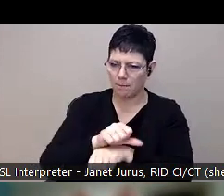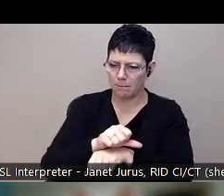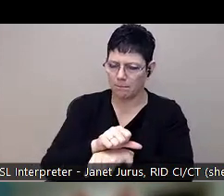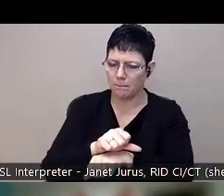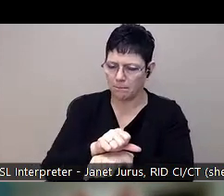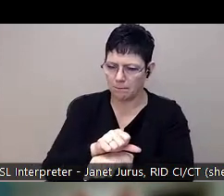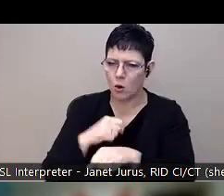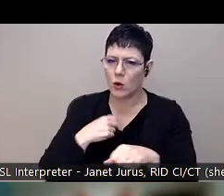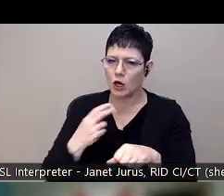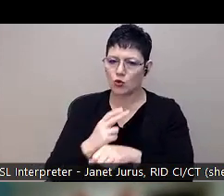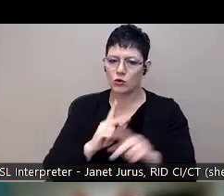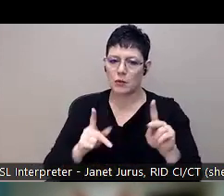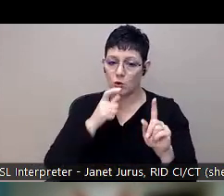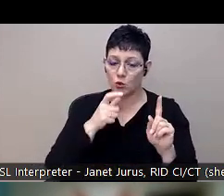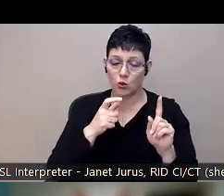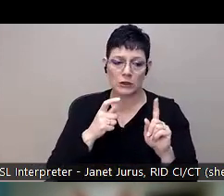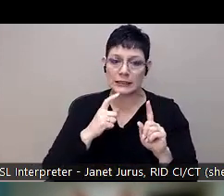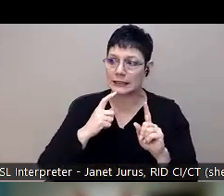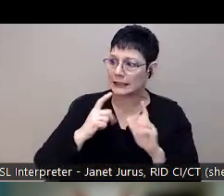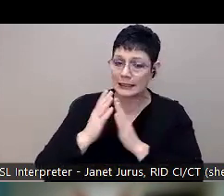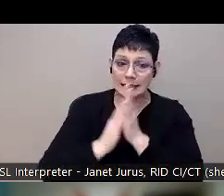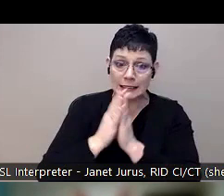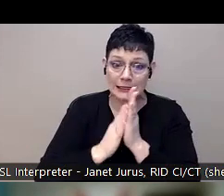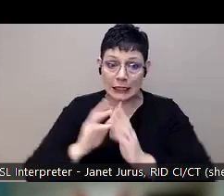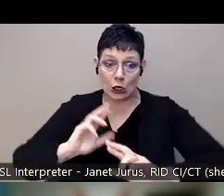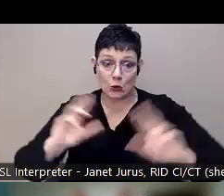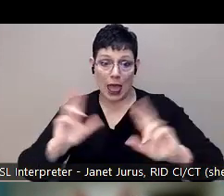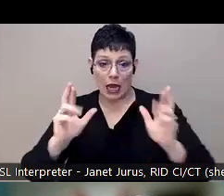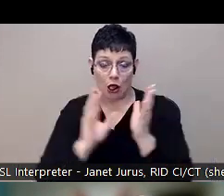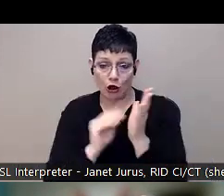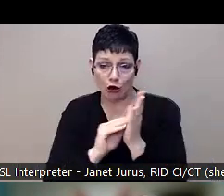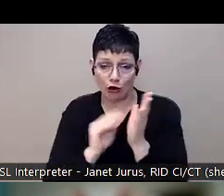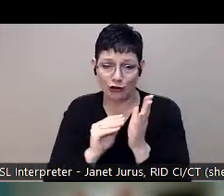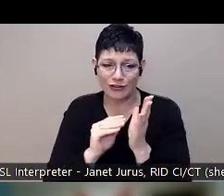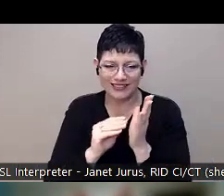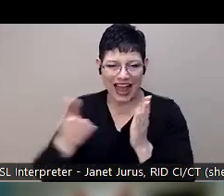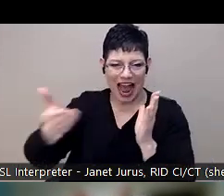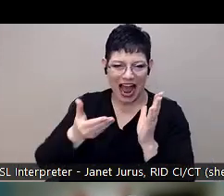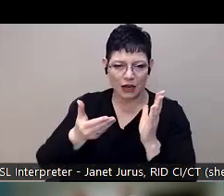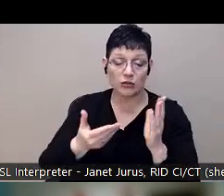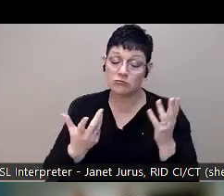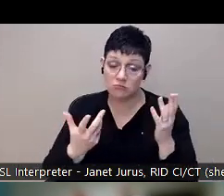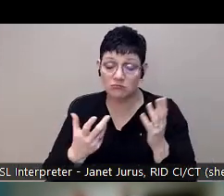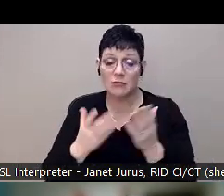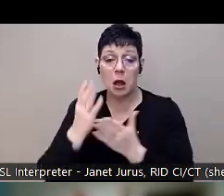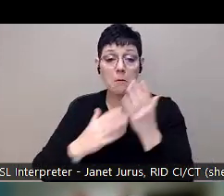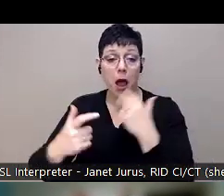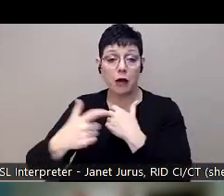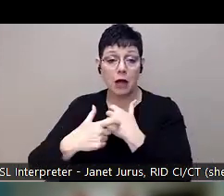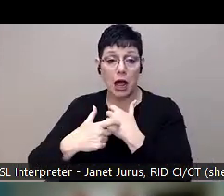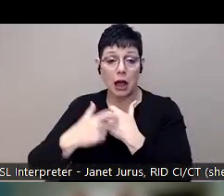get to utilize people who are hungry and eager to learn and also who will work part-time because they're in class.